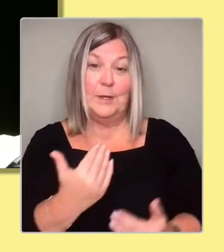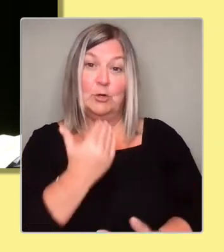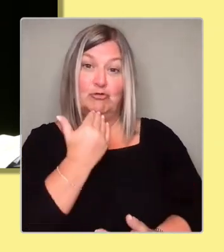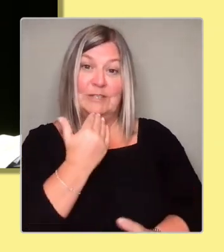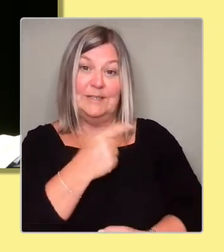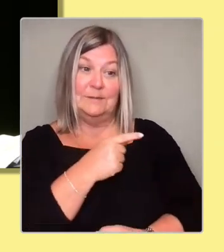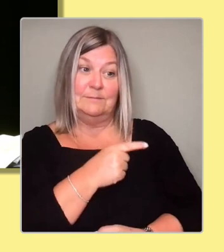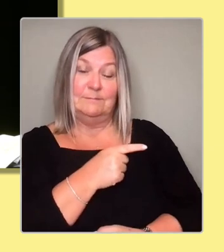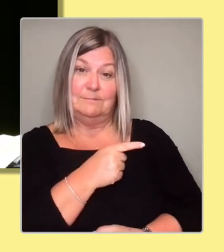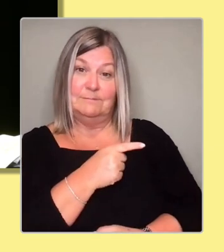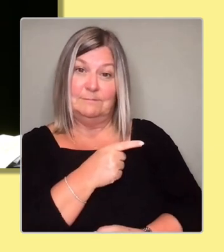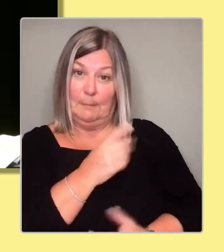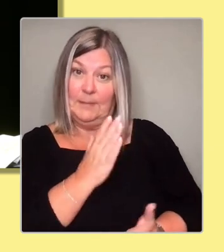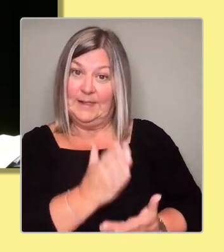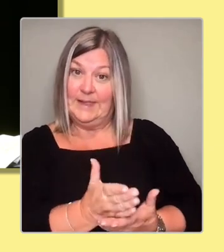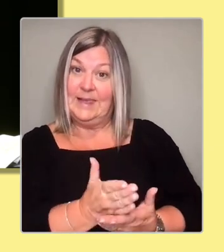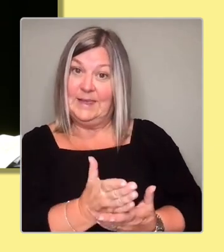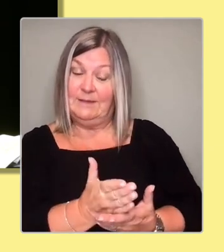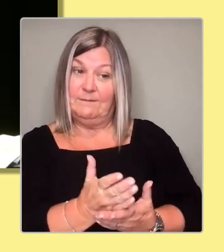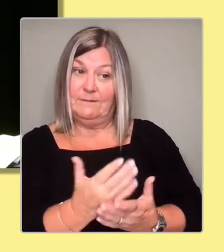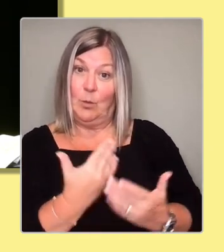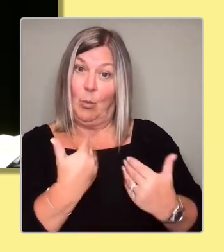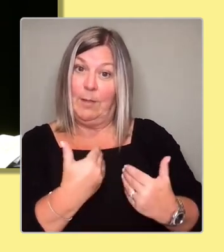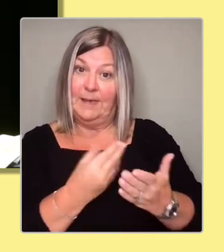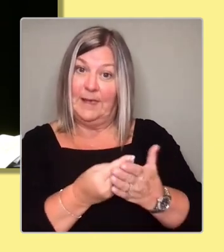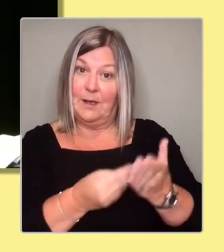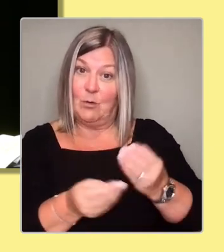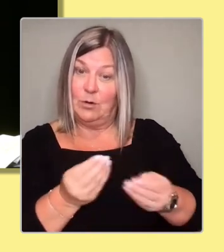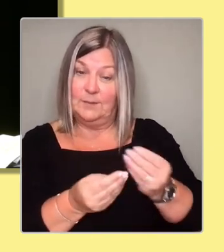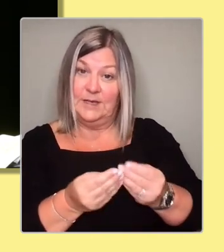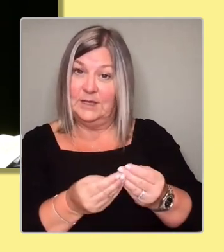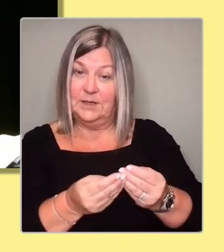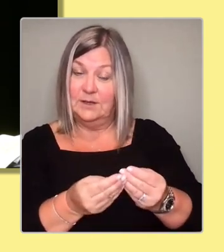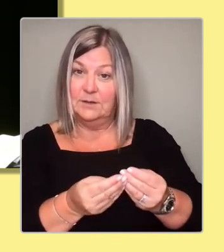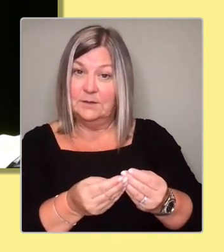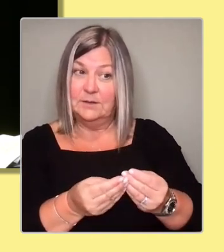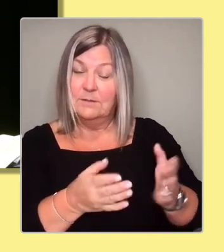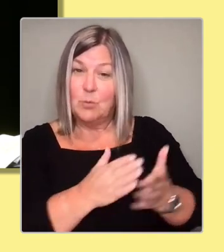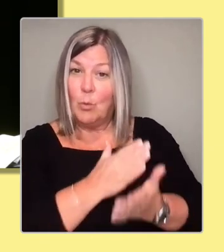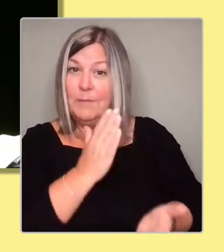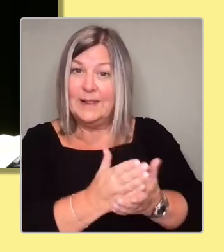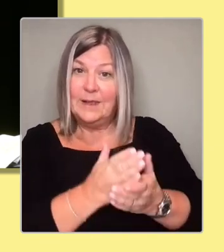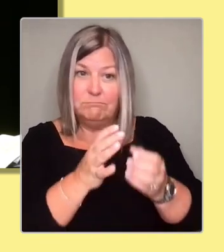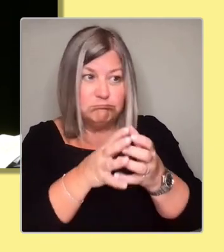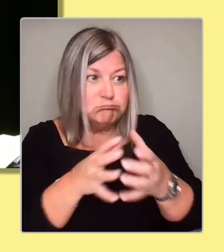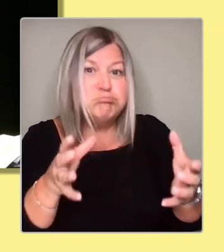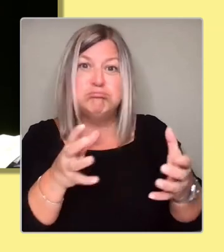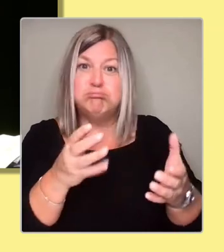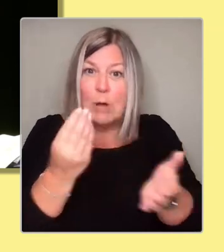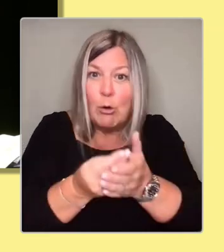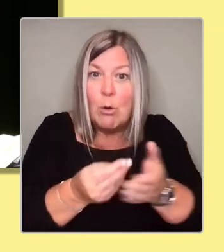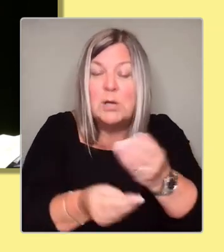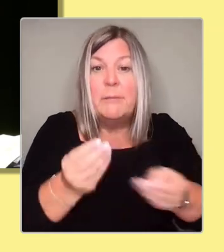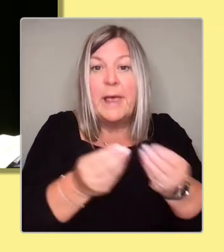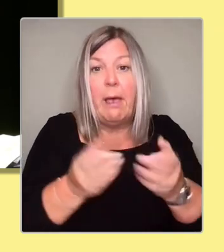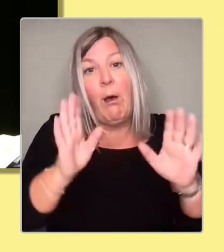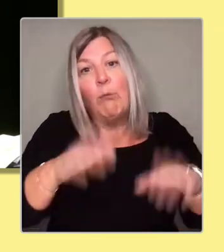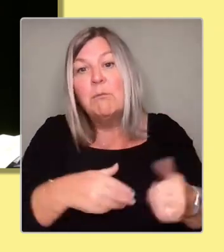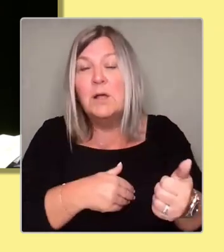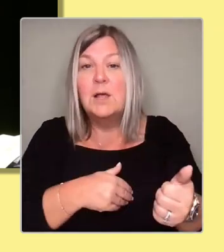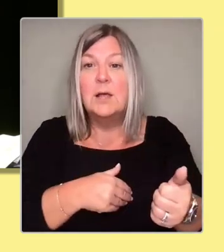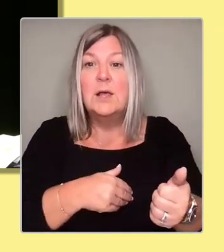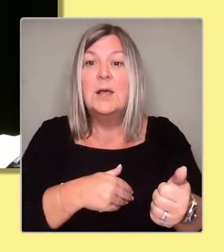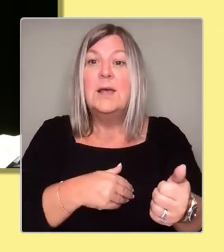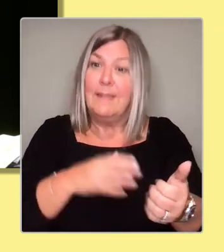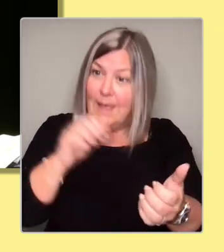They don't believe in growing the economy for the sake of growing the economy. They believe, like I do, in the wellbeing economy, the economy that